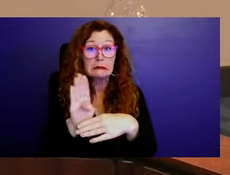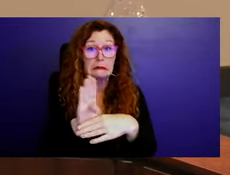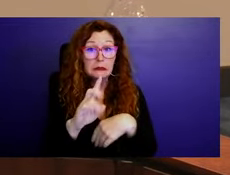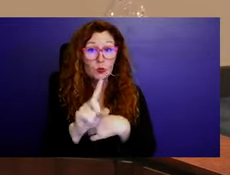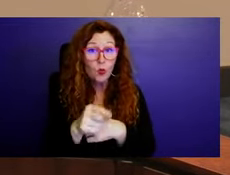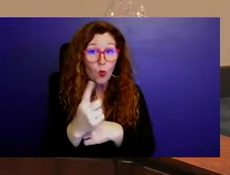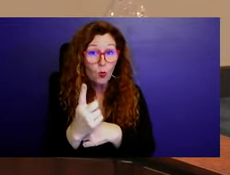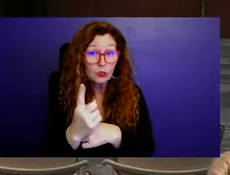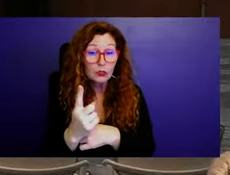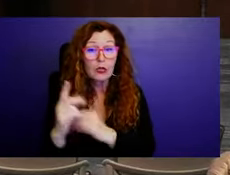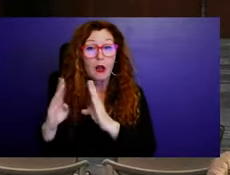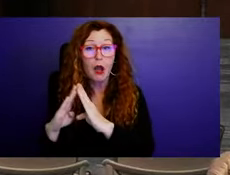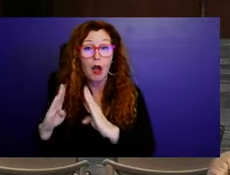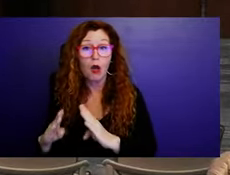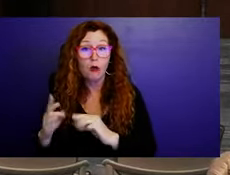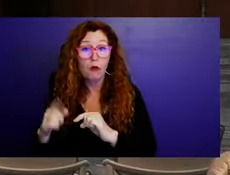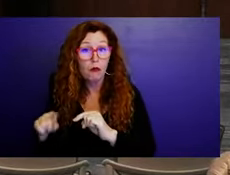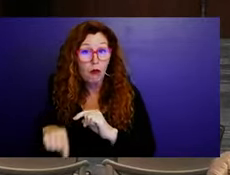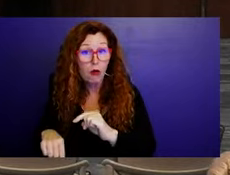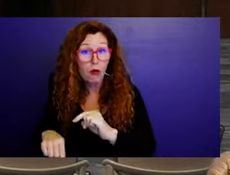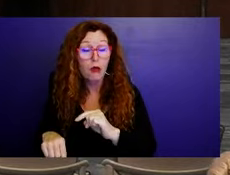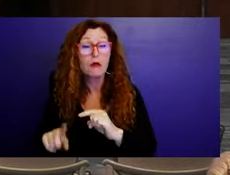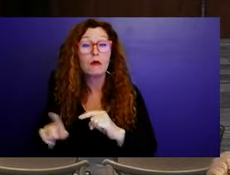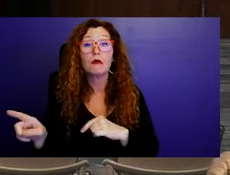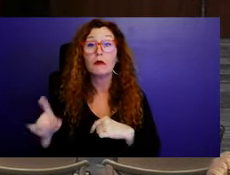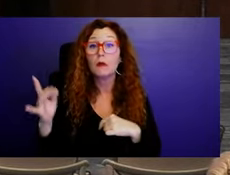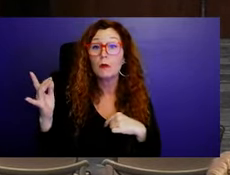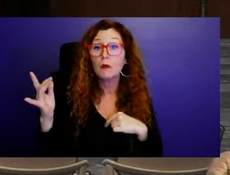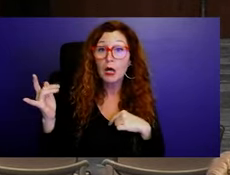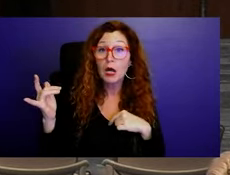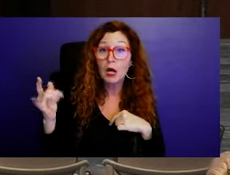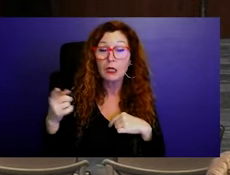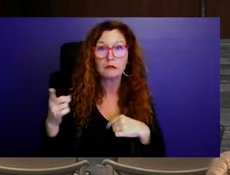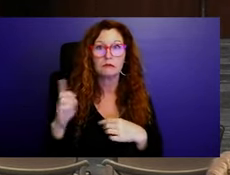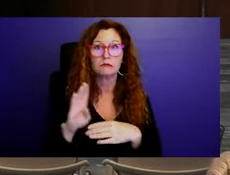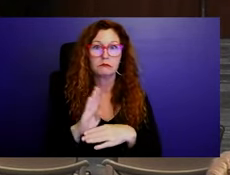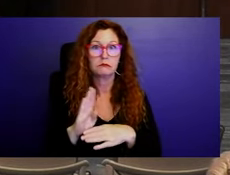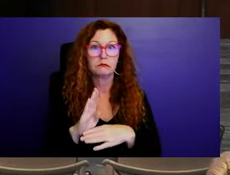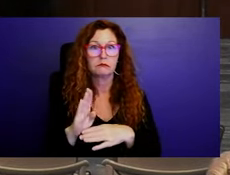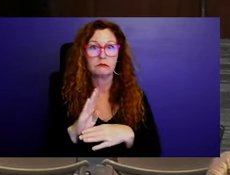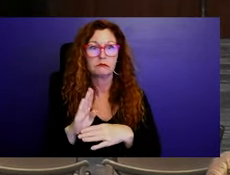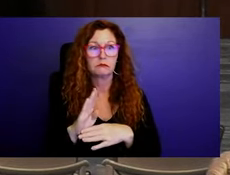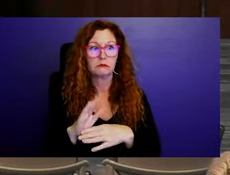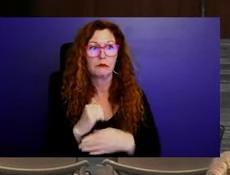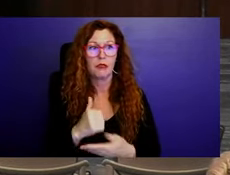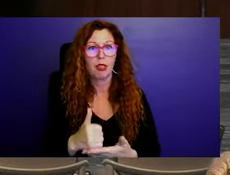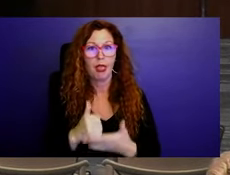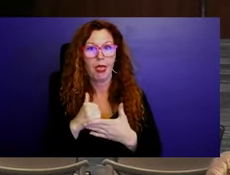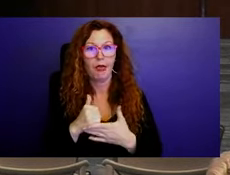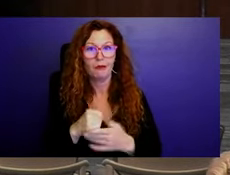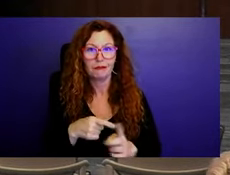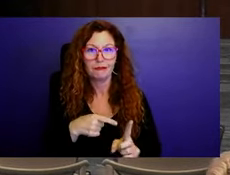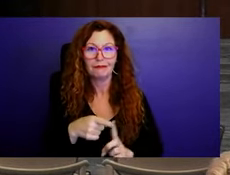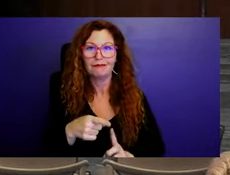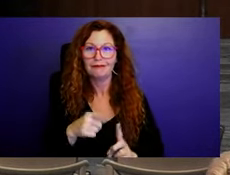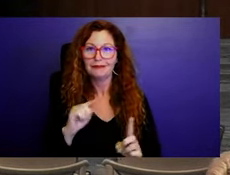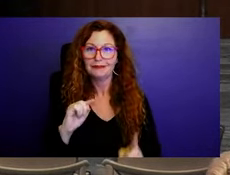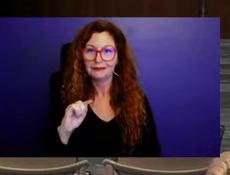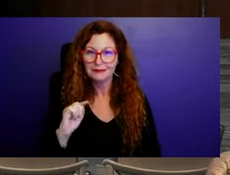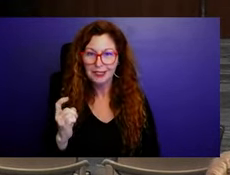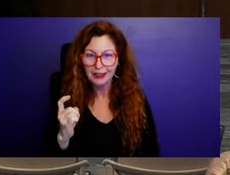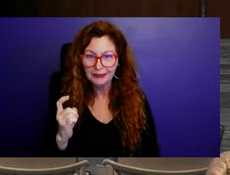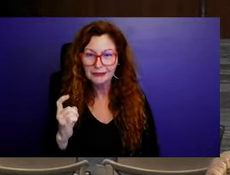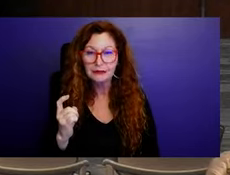commercial would, um, would benefit us on the tax end, but maybe wouldn't, um, impact